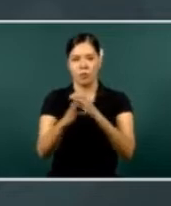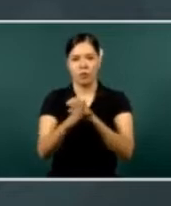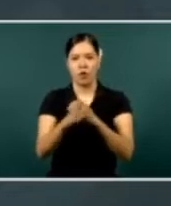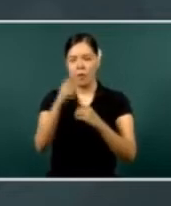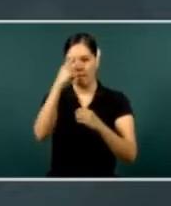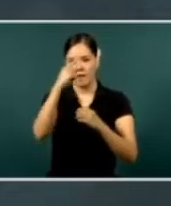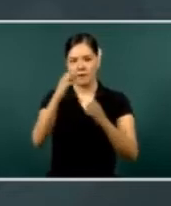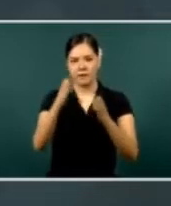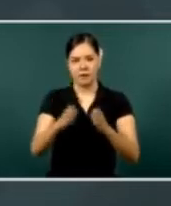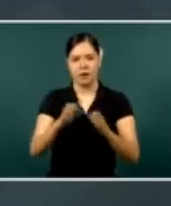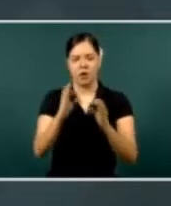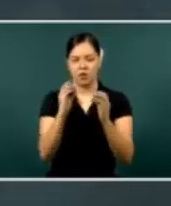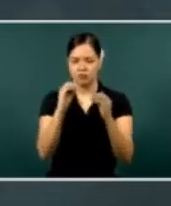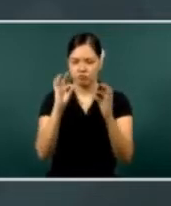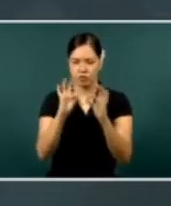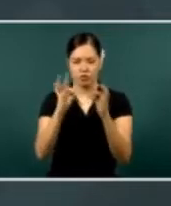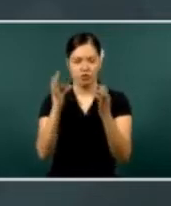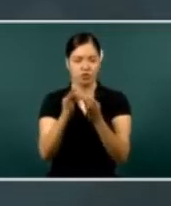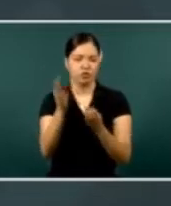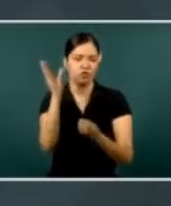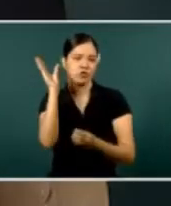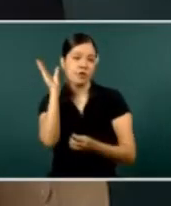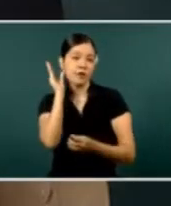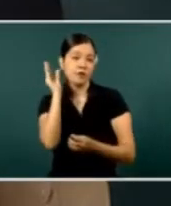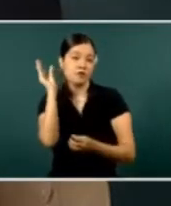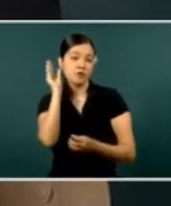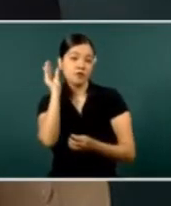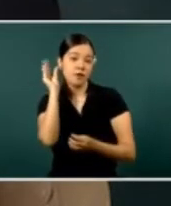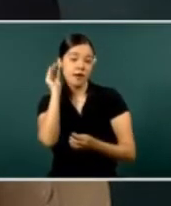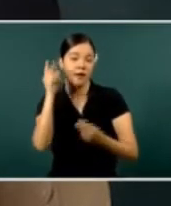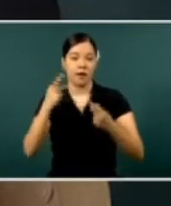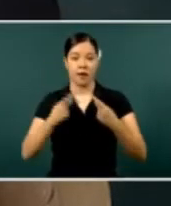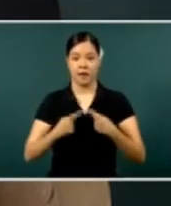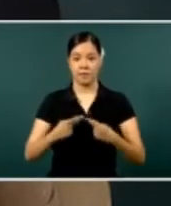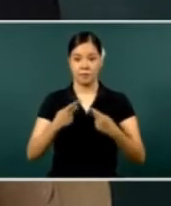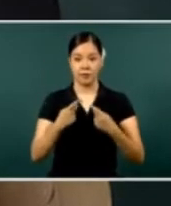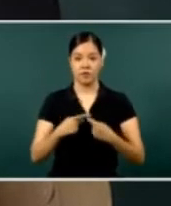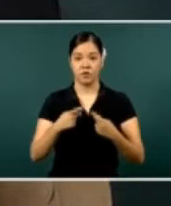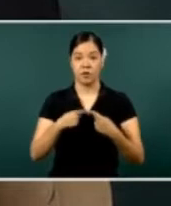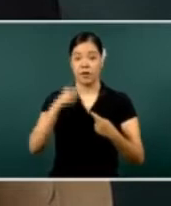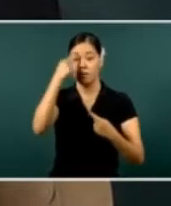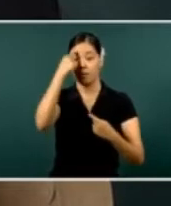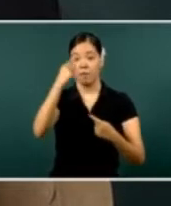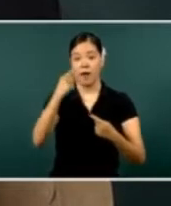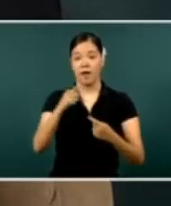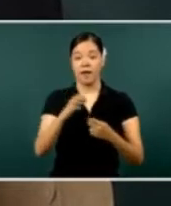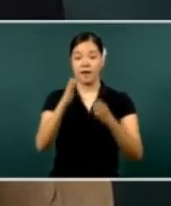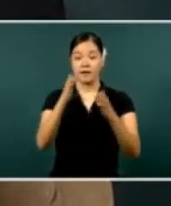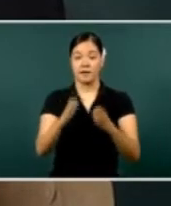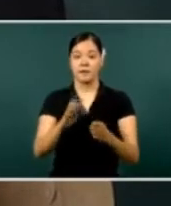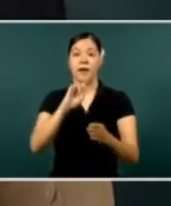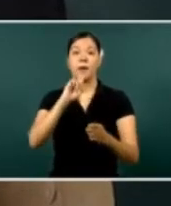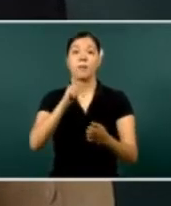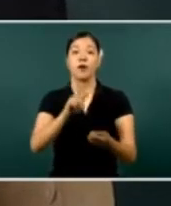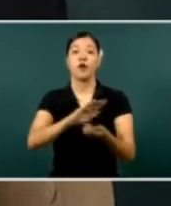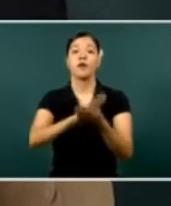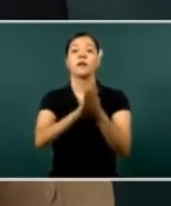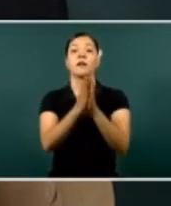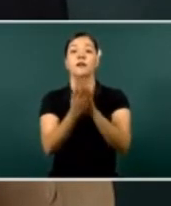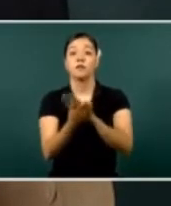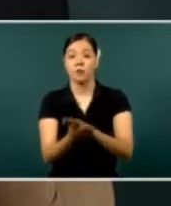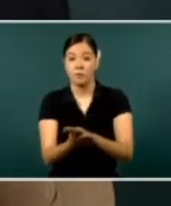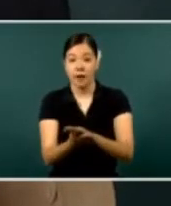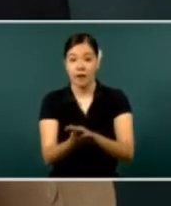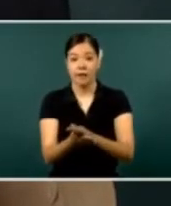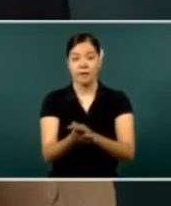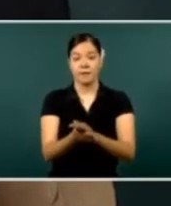to involve citizens very much, because when you listen to the people, that's when you can better things that have not